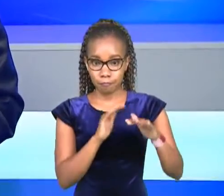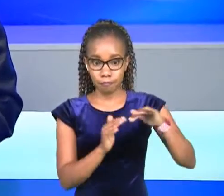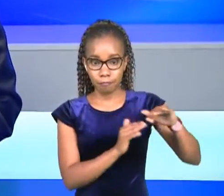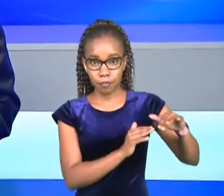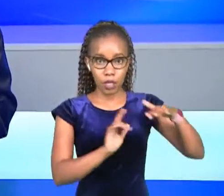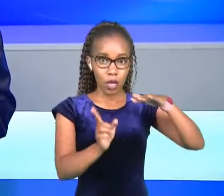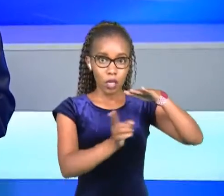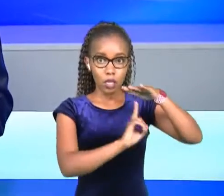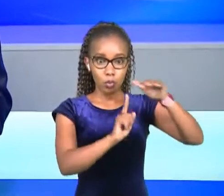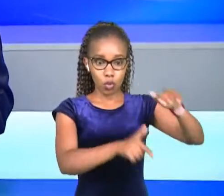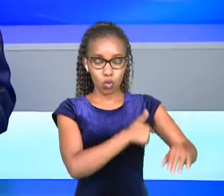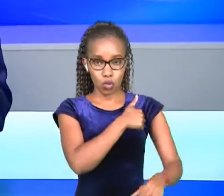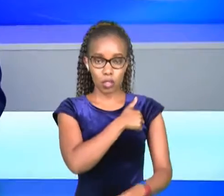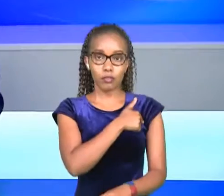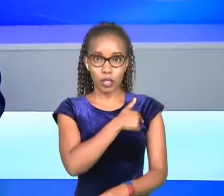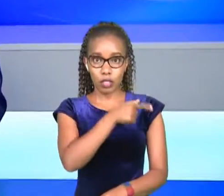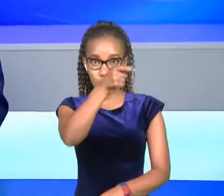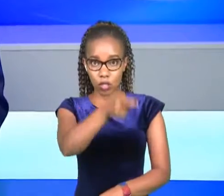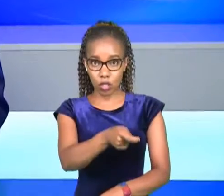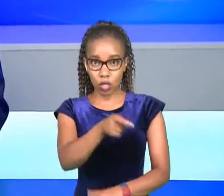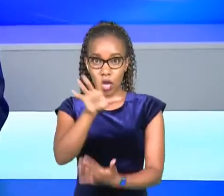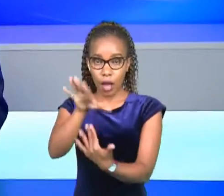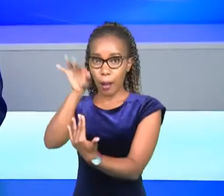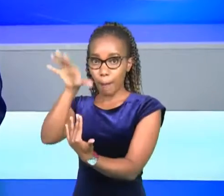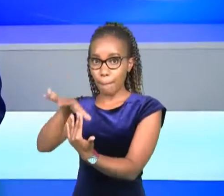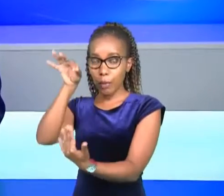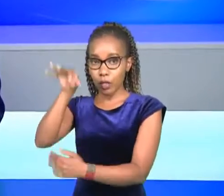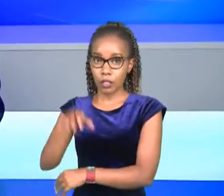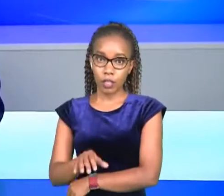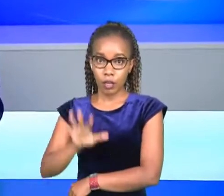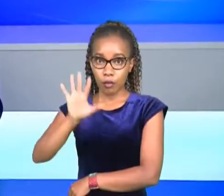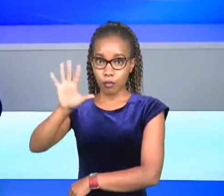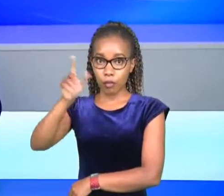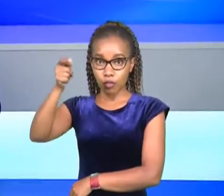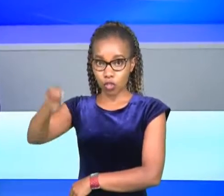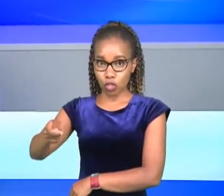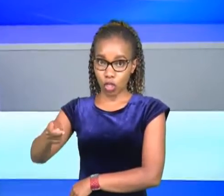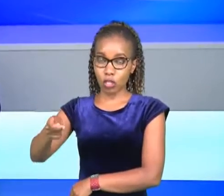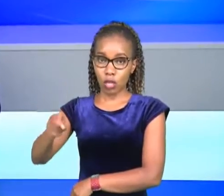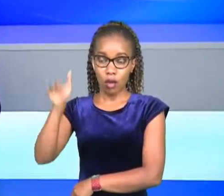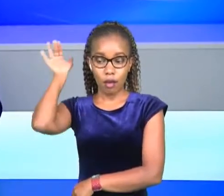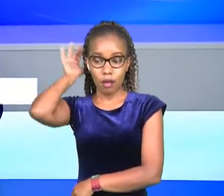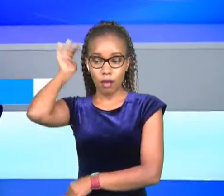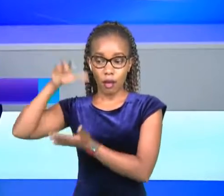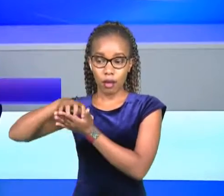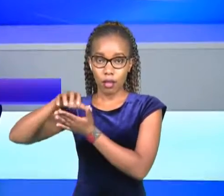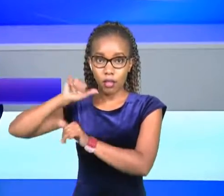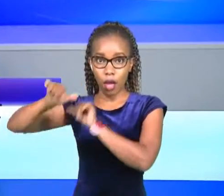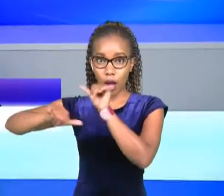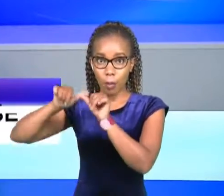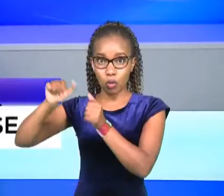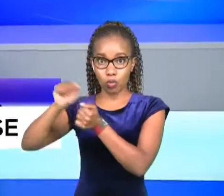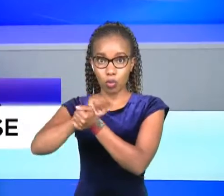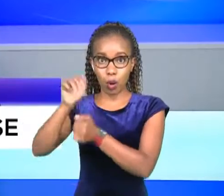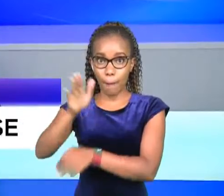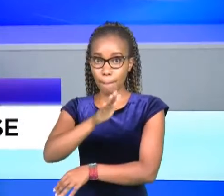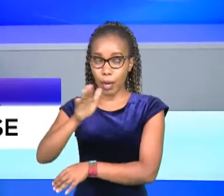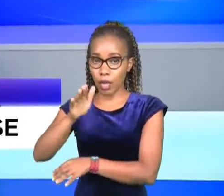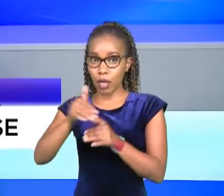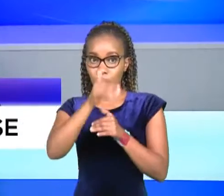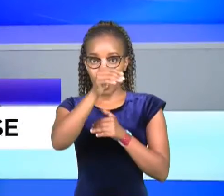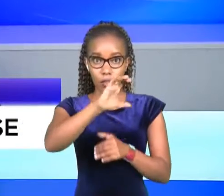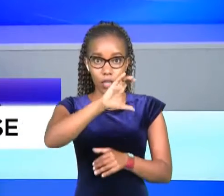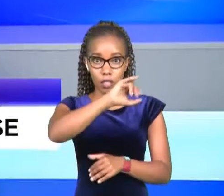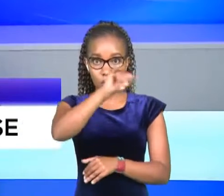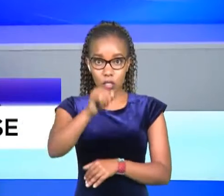chief justice philomenam willu has appointed a five judge bench to hear cases on dissolution of parliament following the chief justice david